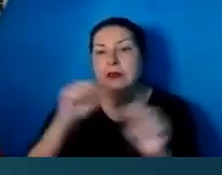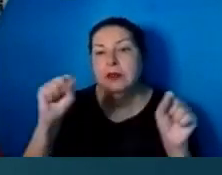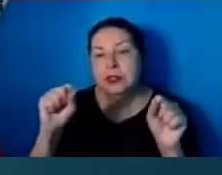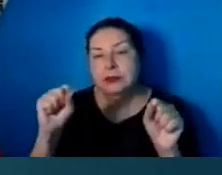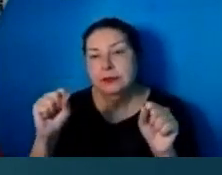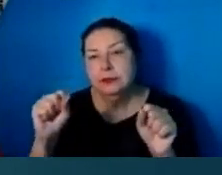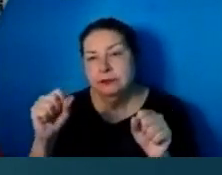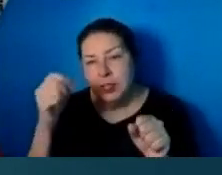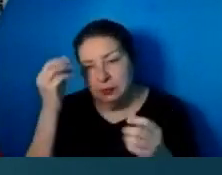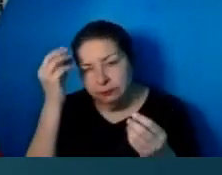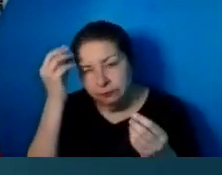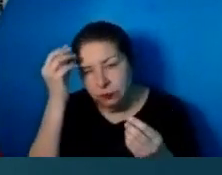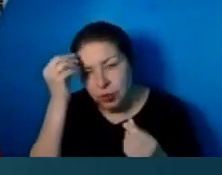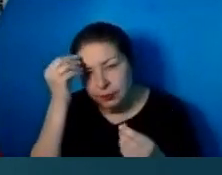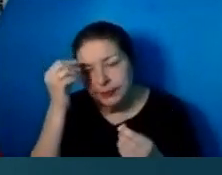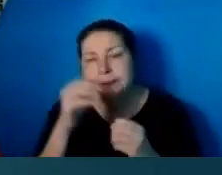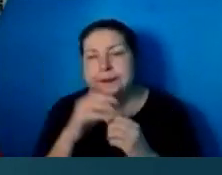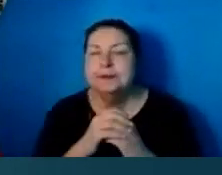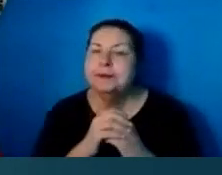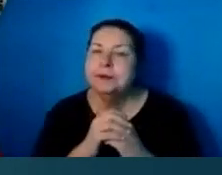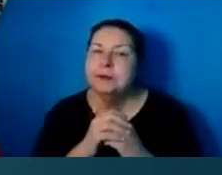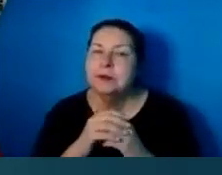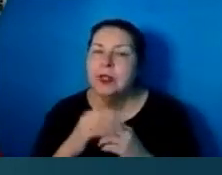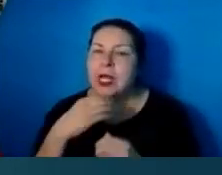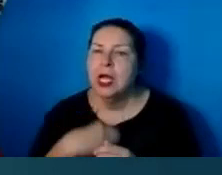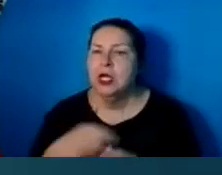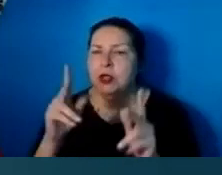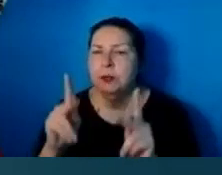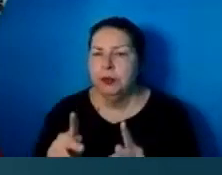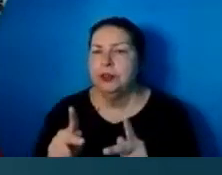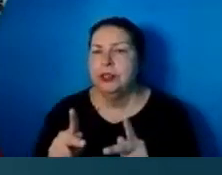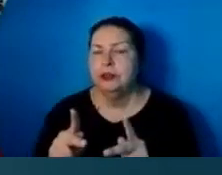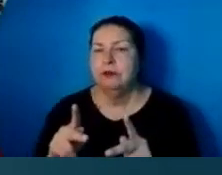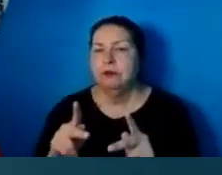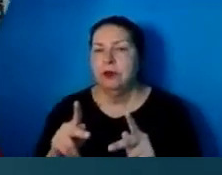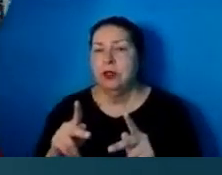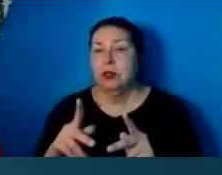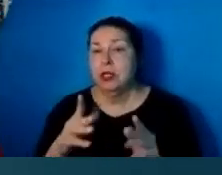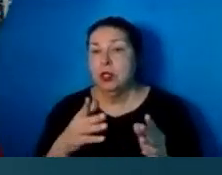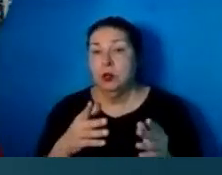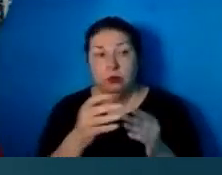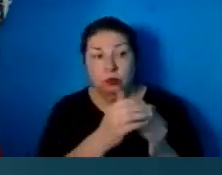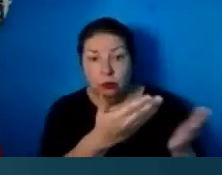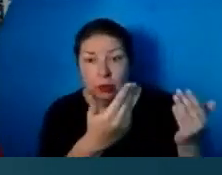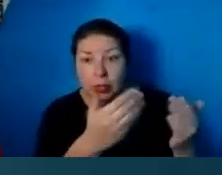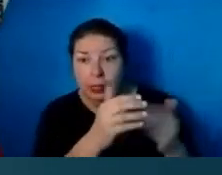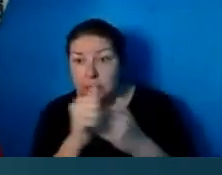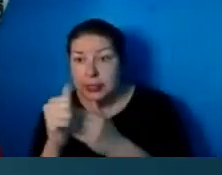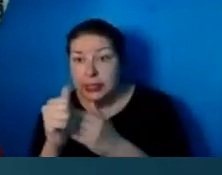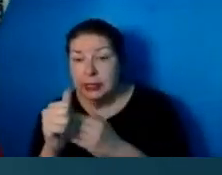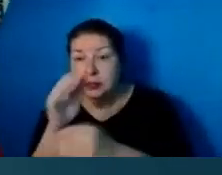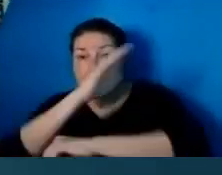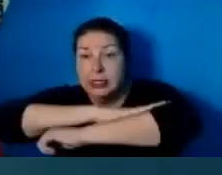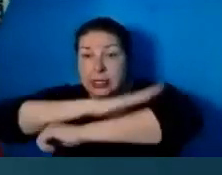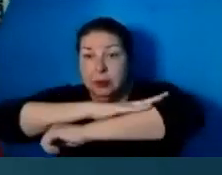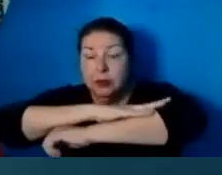Think about a hungry person that you lead to the table. They can decide, no, I